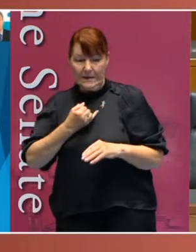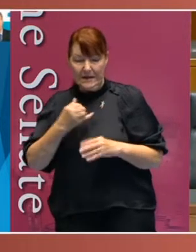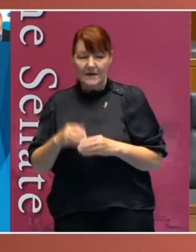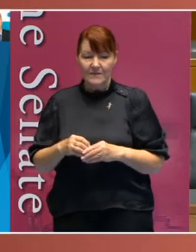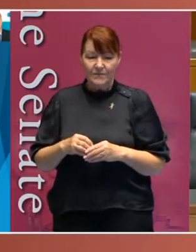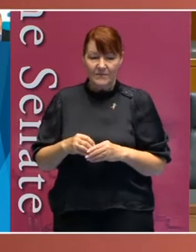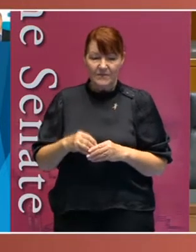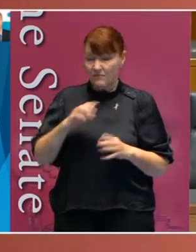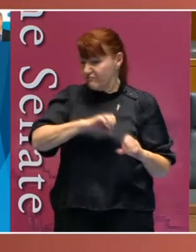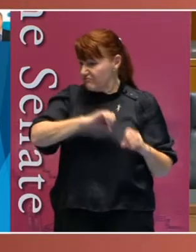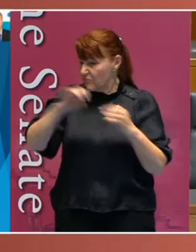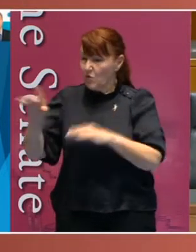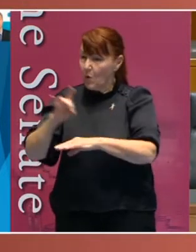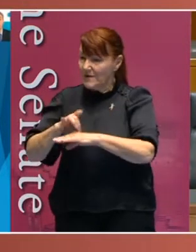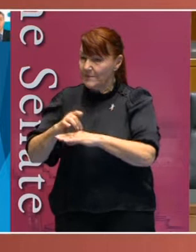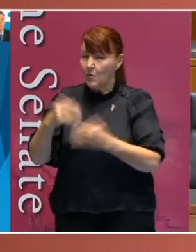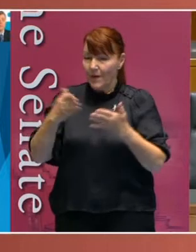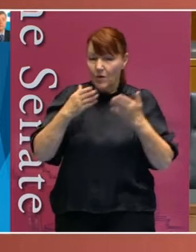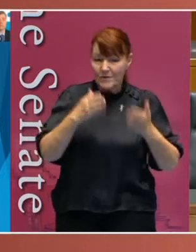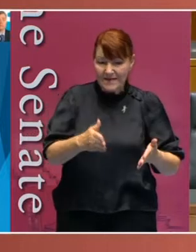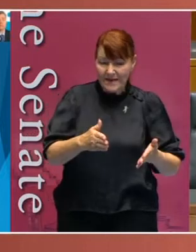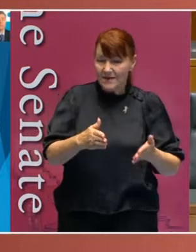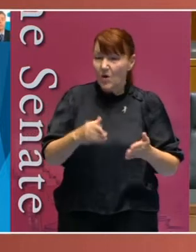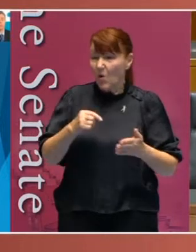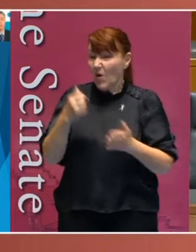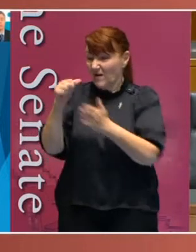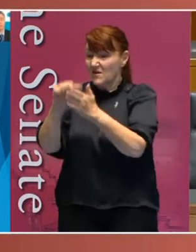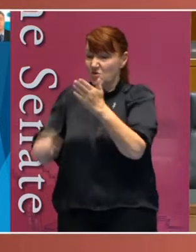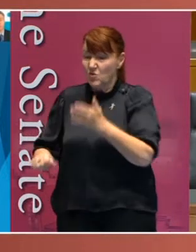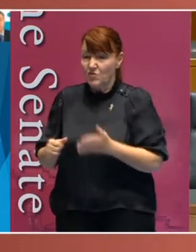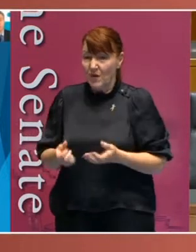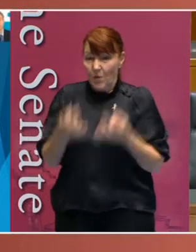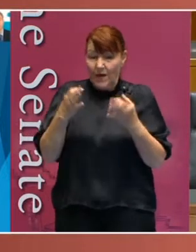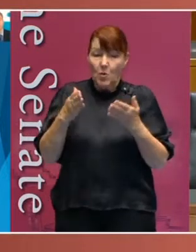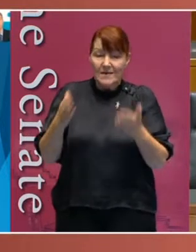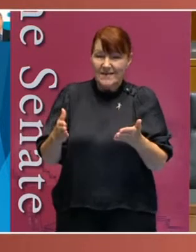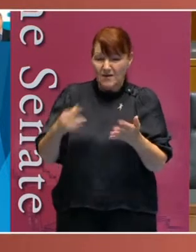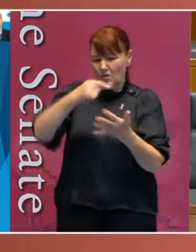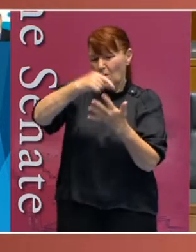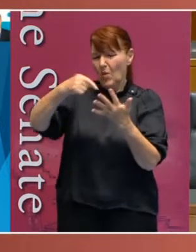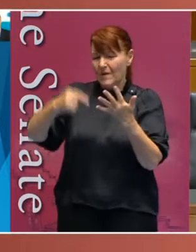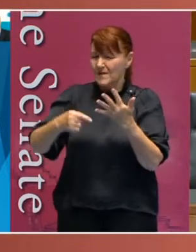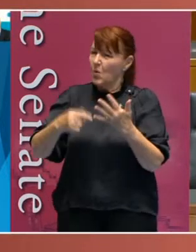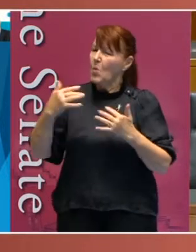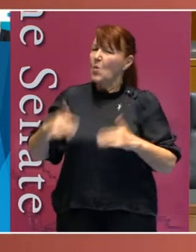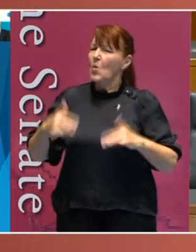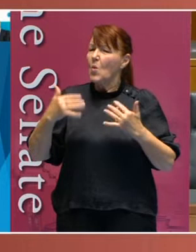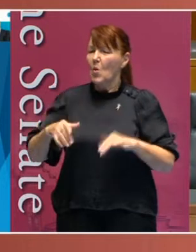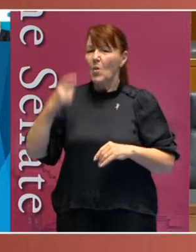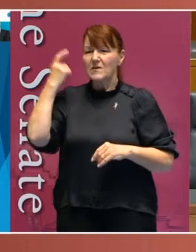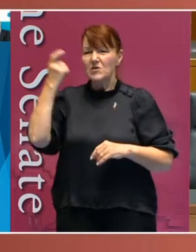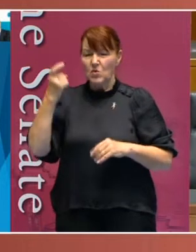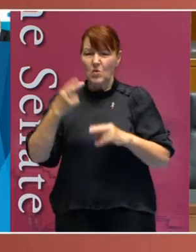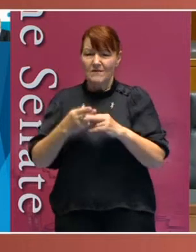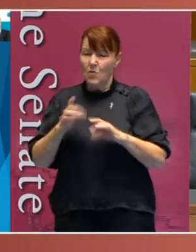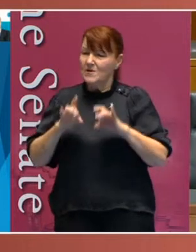and involuntary medical procedures. All these areas are areas of considerable concern for Australia in